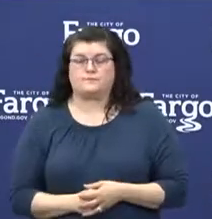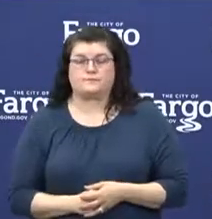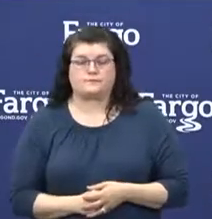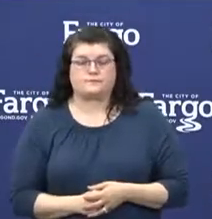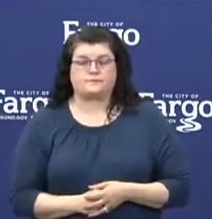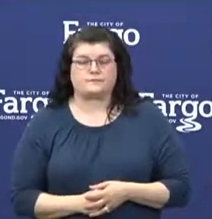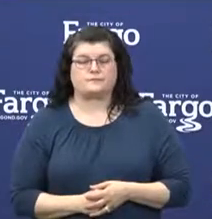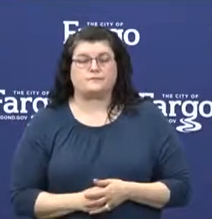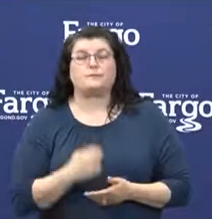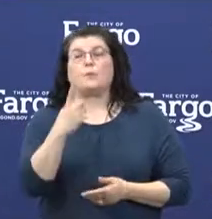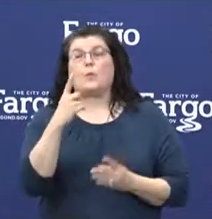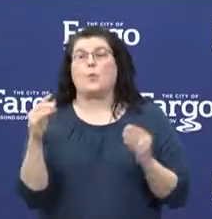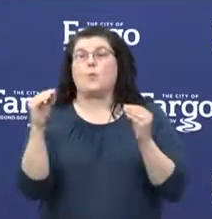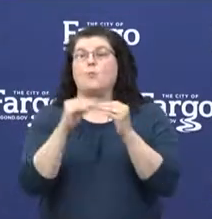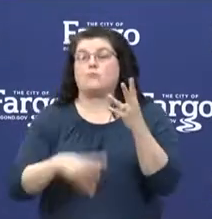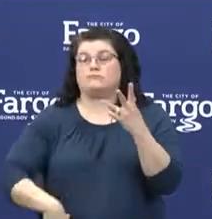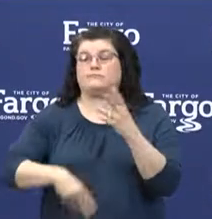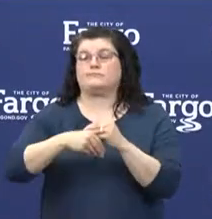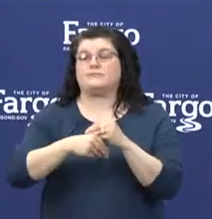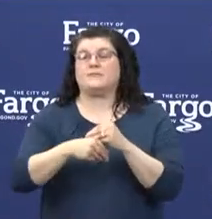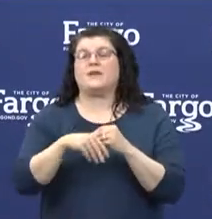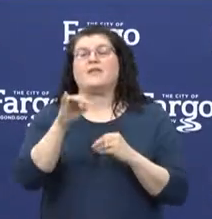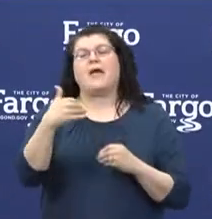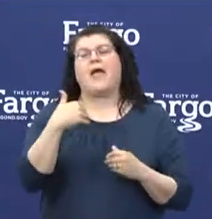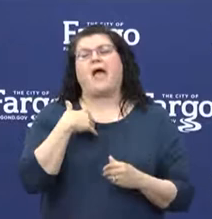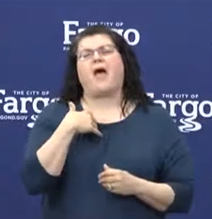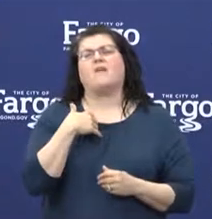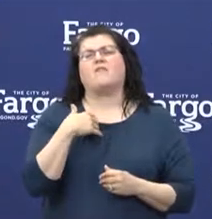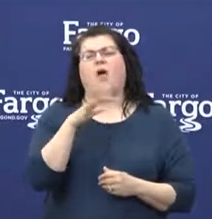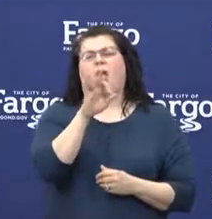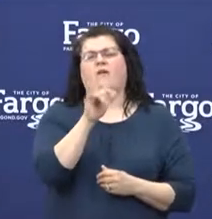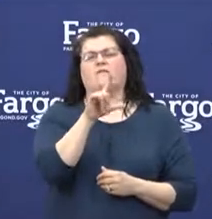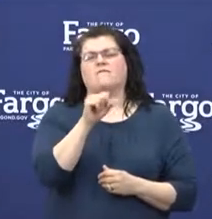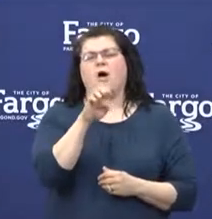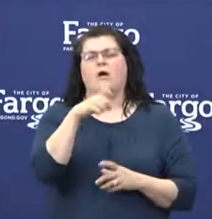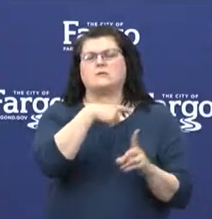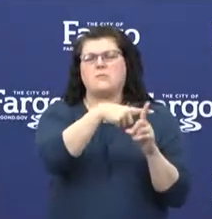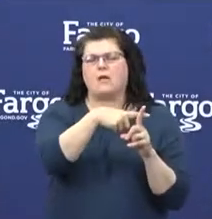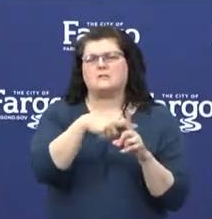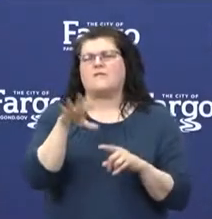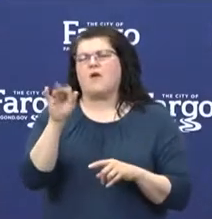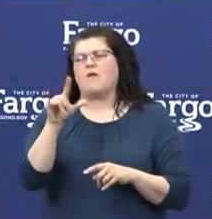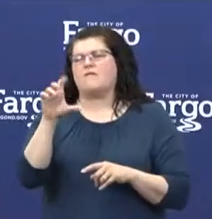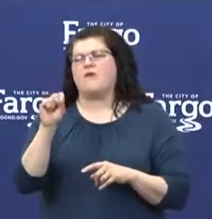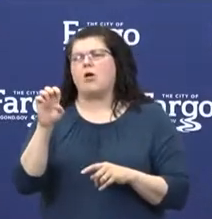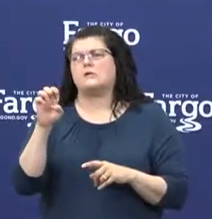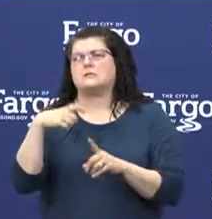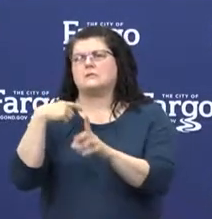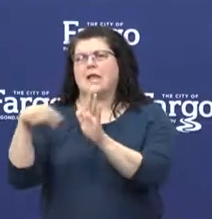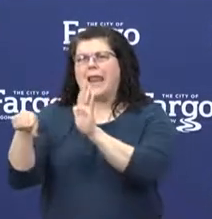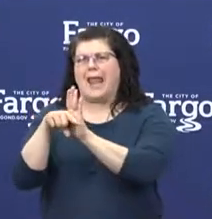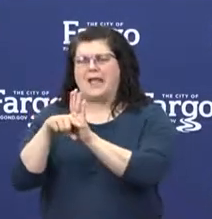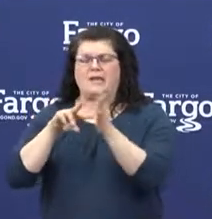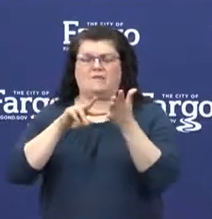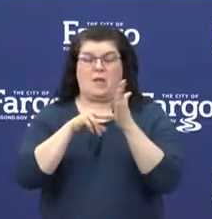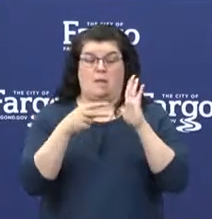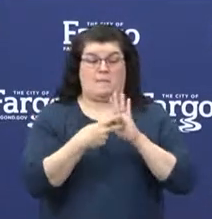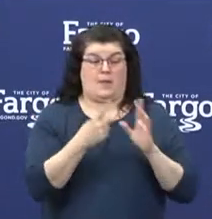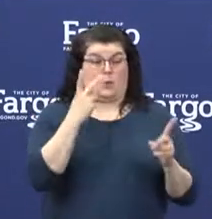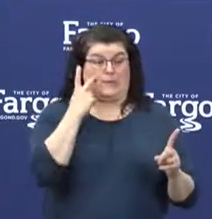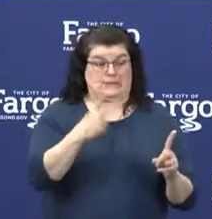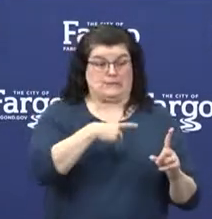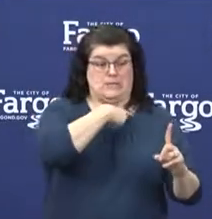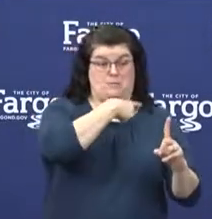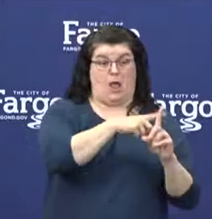that I wanted to reference is this idea of false positives and false negatives. So a false positive test is basically a test that is